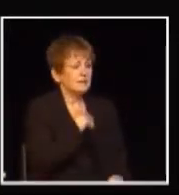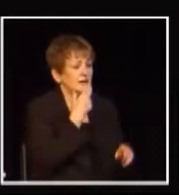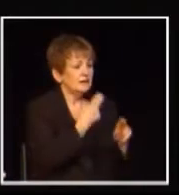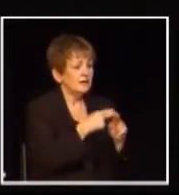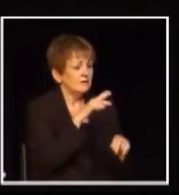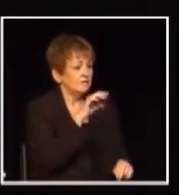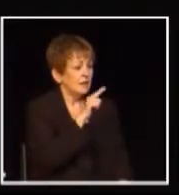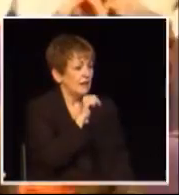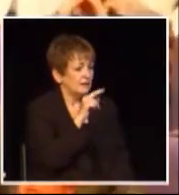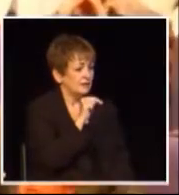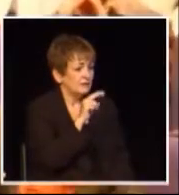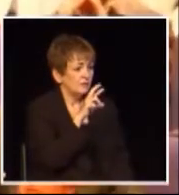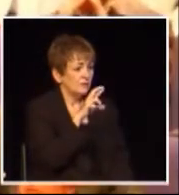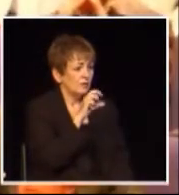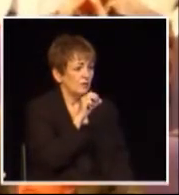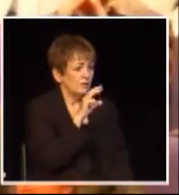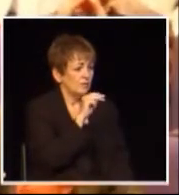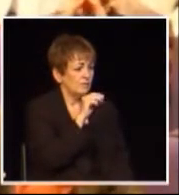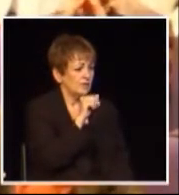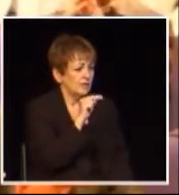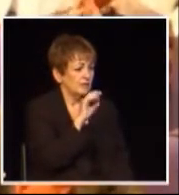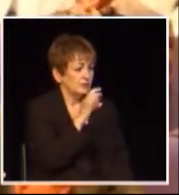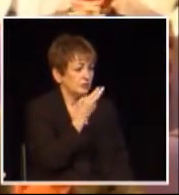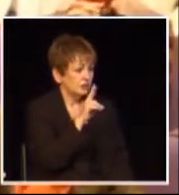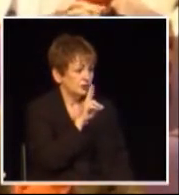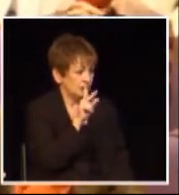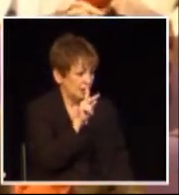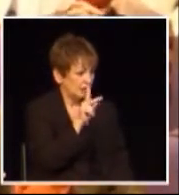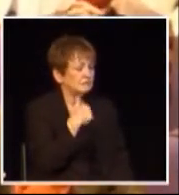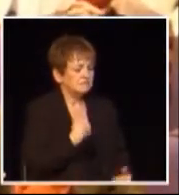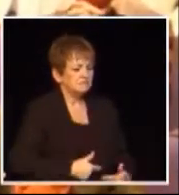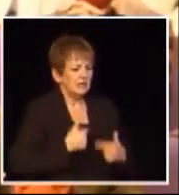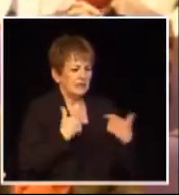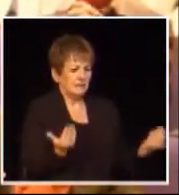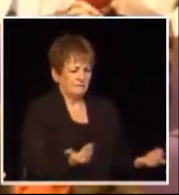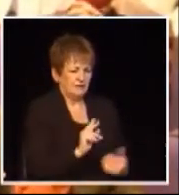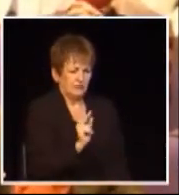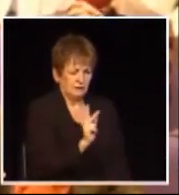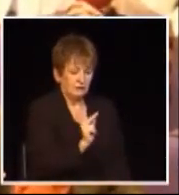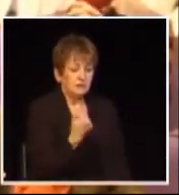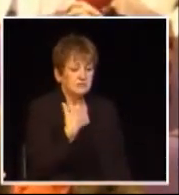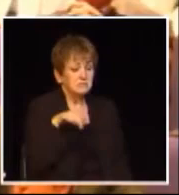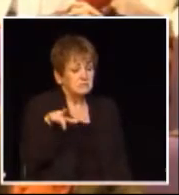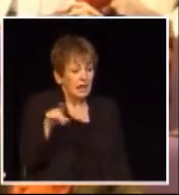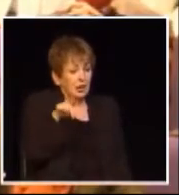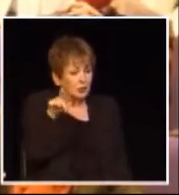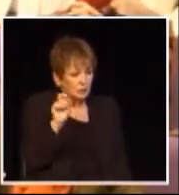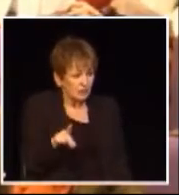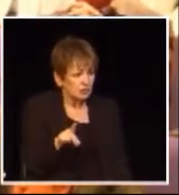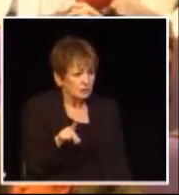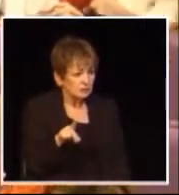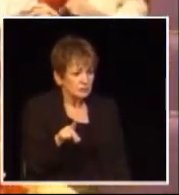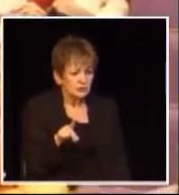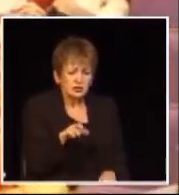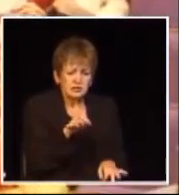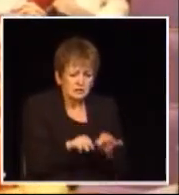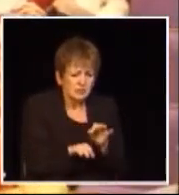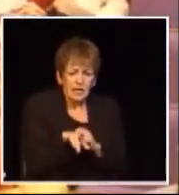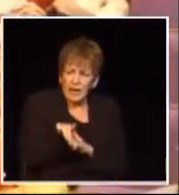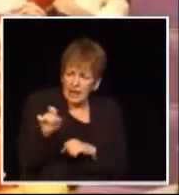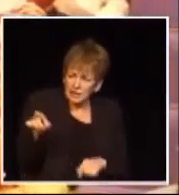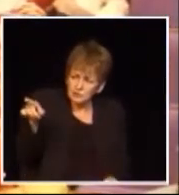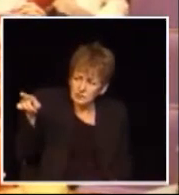can you hear my name is Al Romanchuk I'm a resident of Kelowna and my question very simply